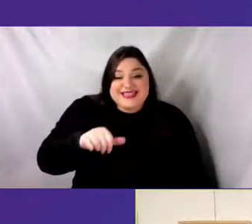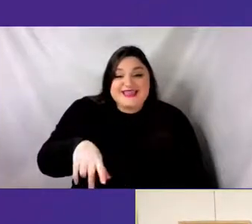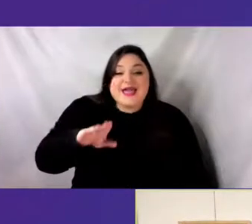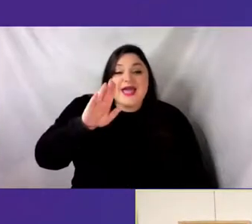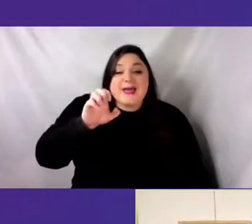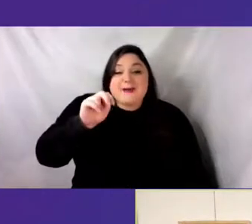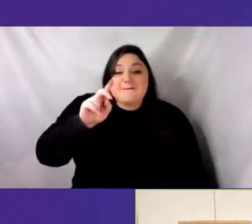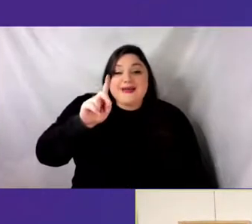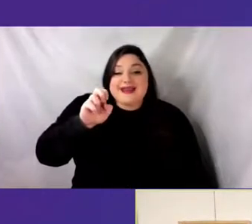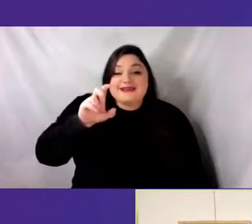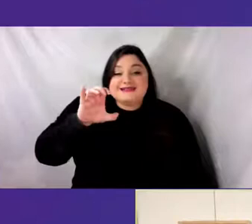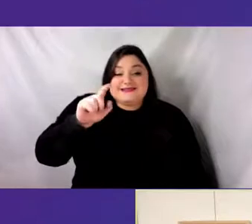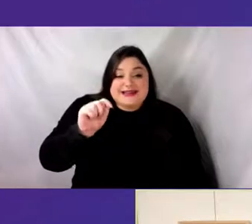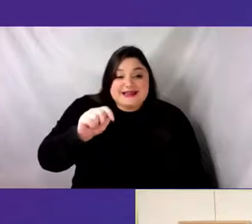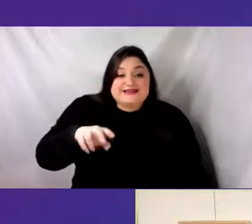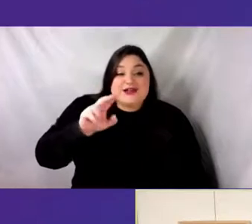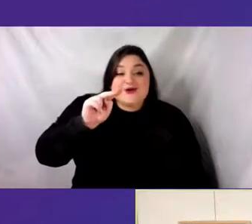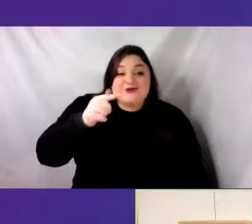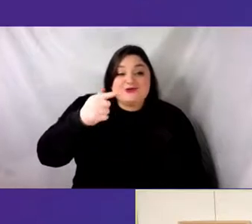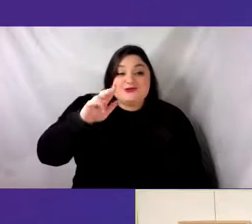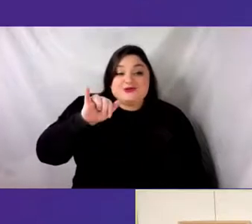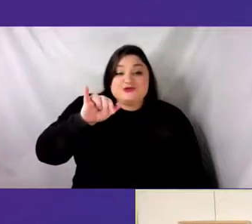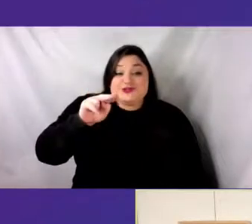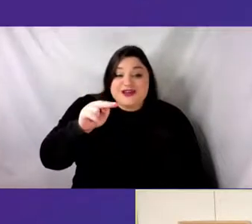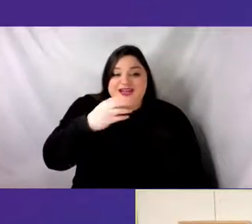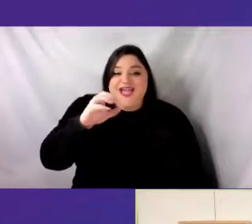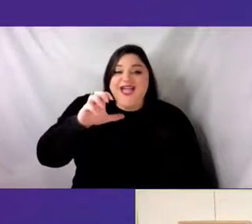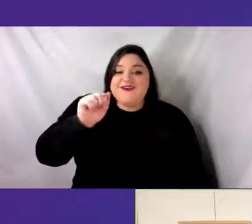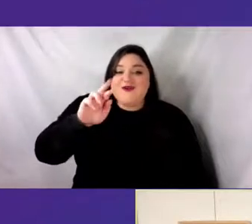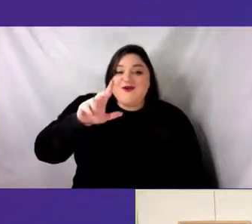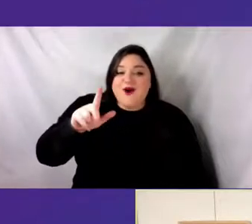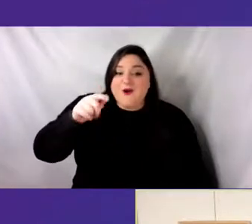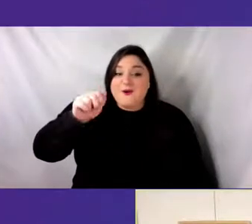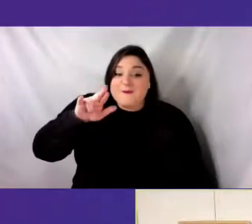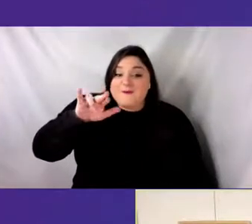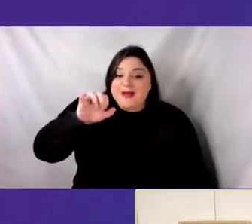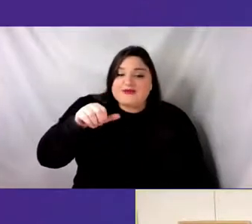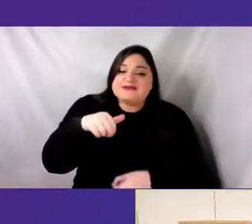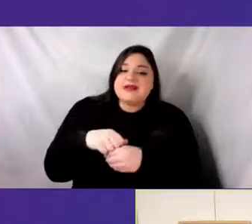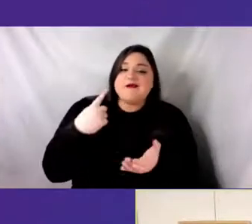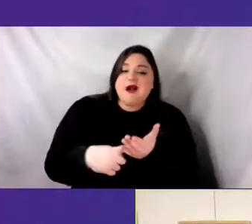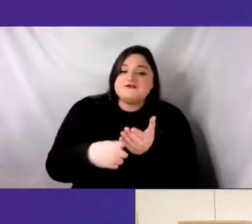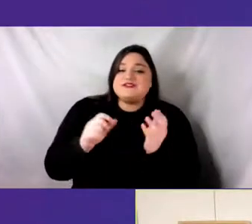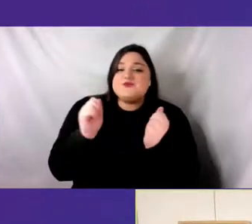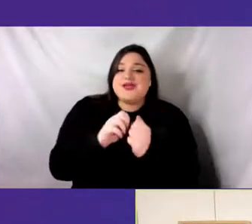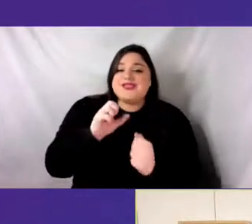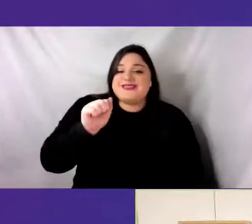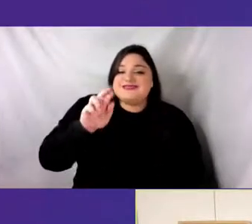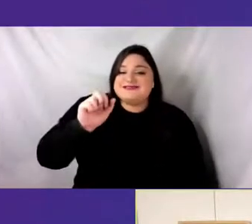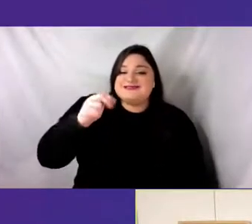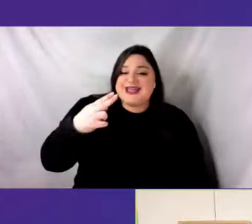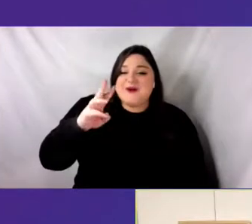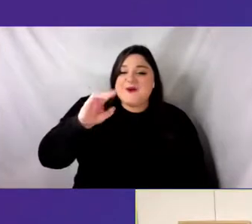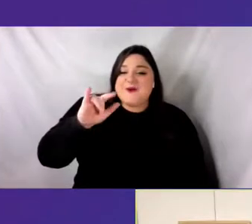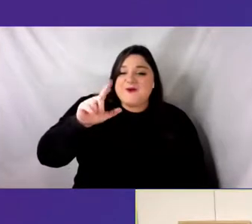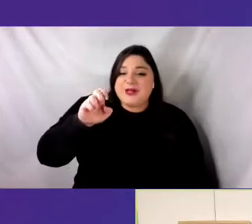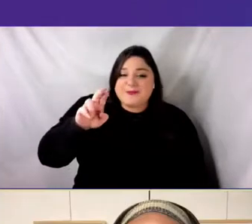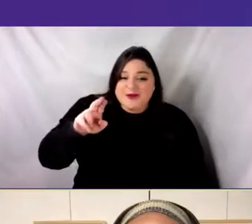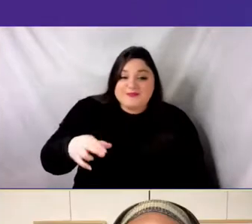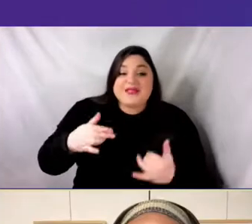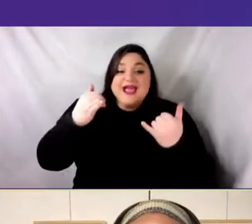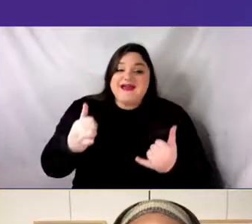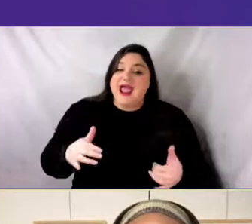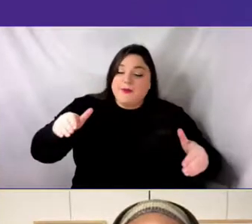be moderated by Sarah Wilbur. Now, I would like to introduce River Whittle, who will lead our land acknowledgement.